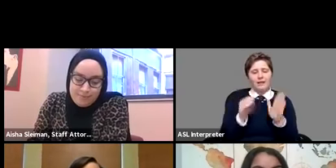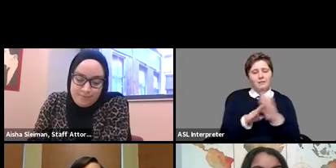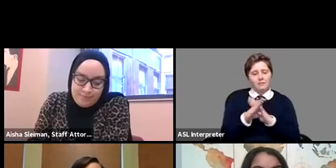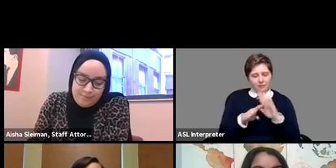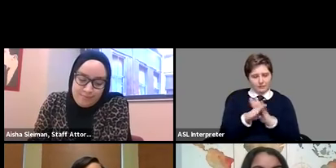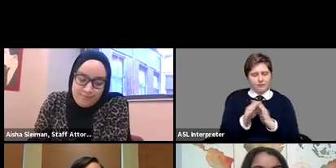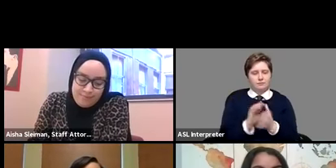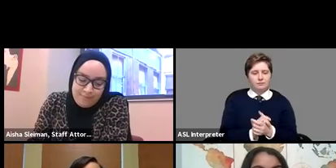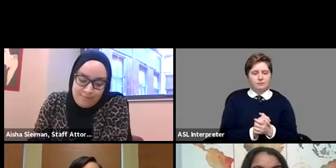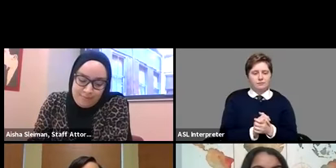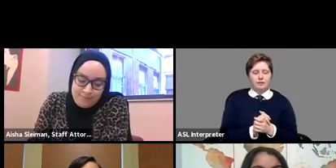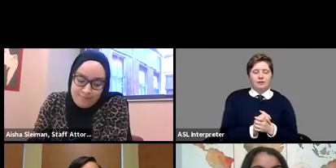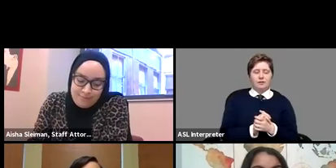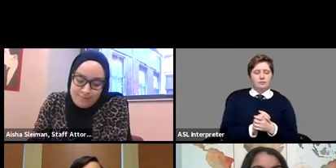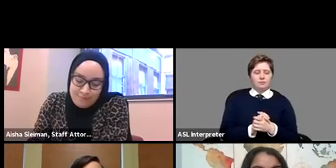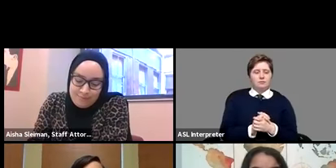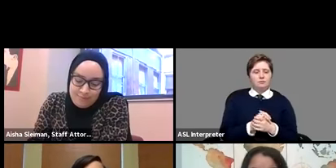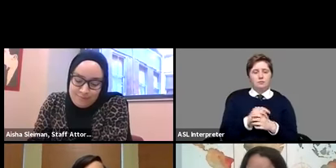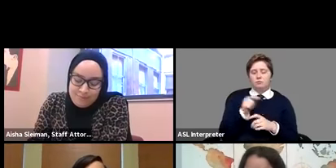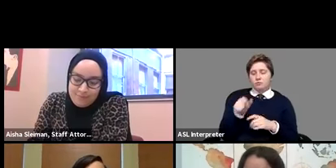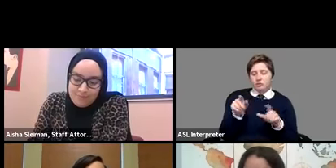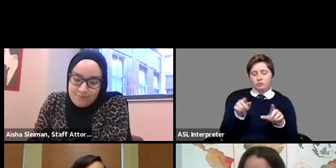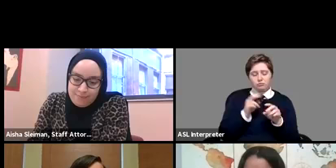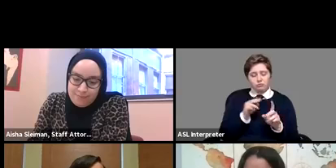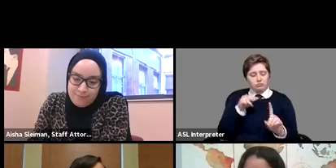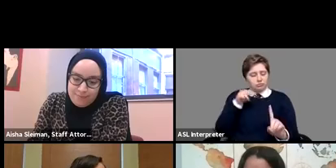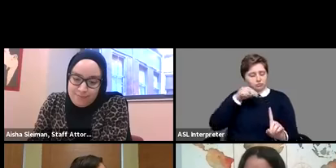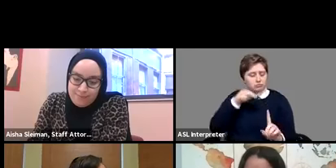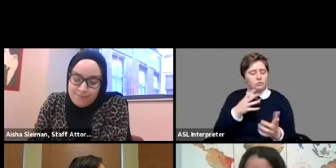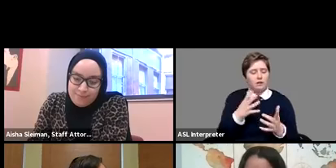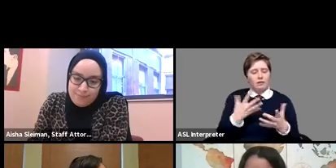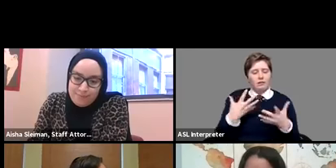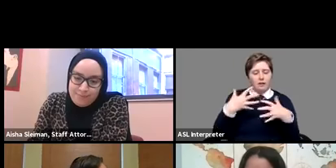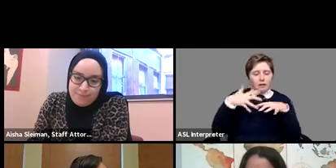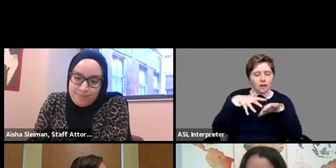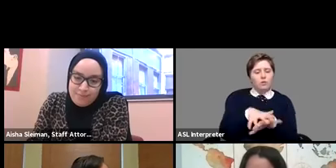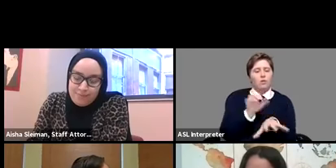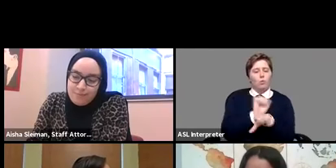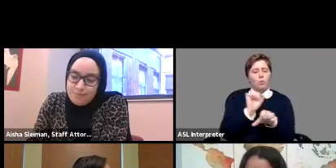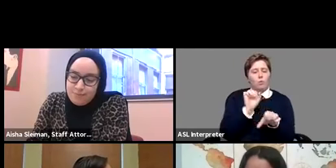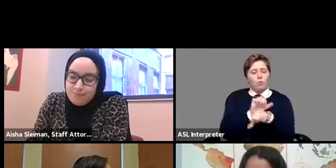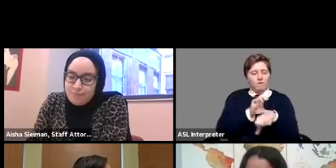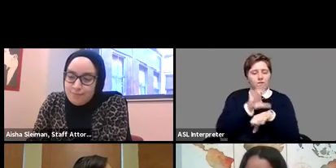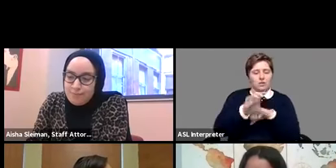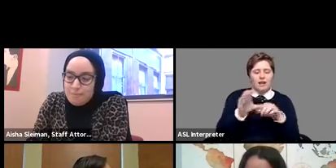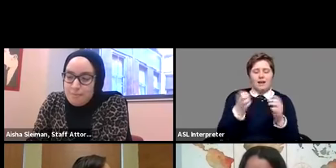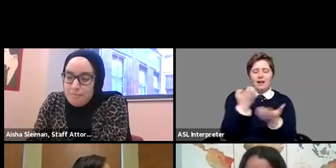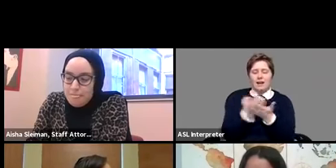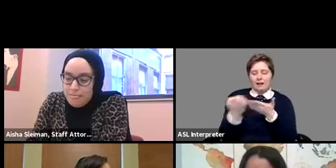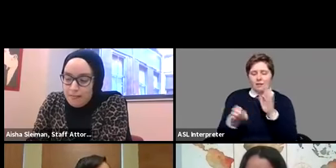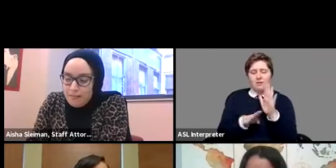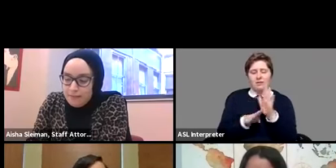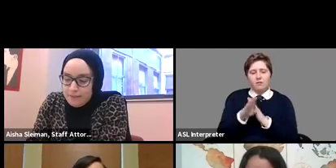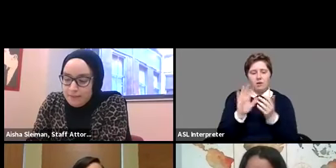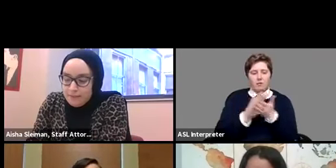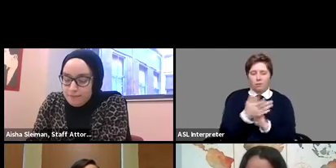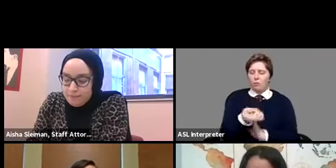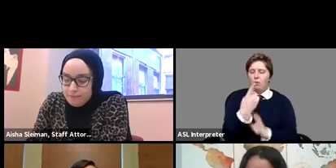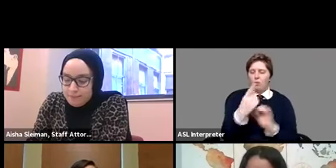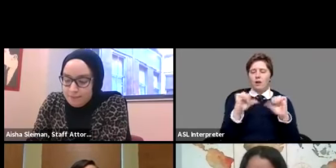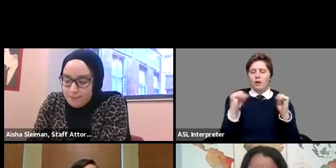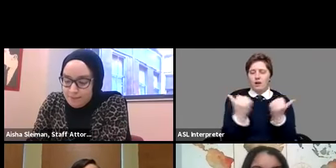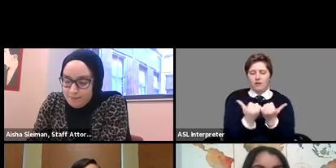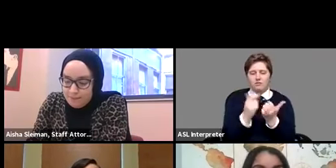in that capacity she oversees the integration of workforce and economic development into one agency